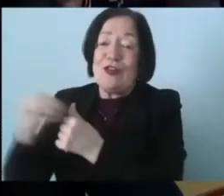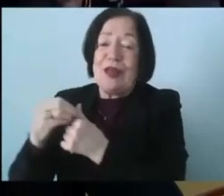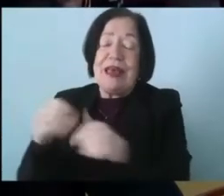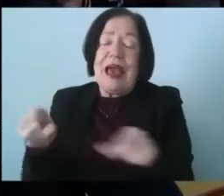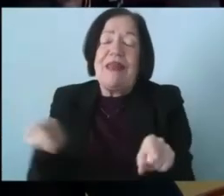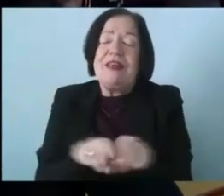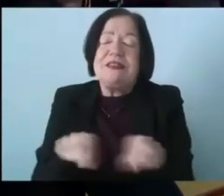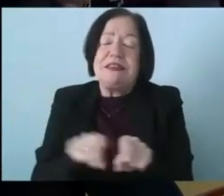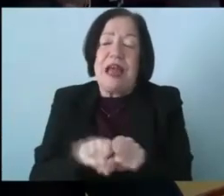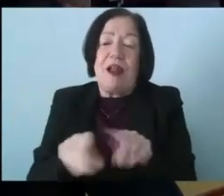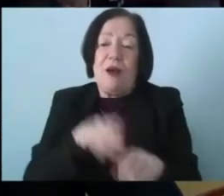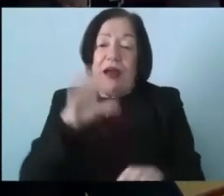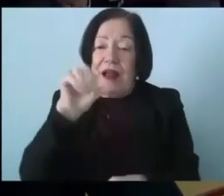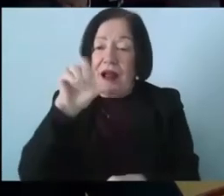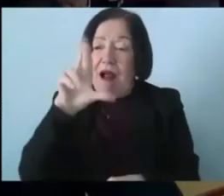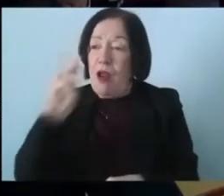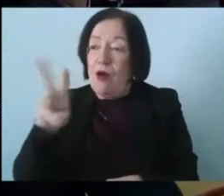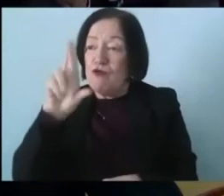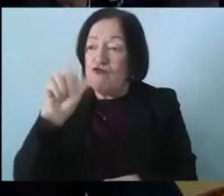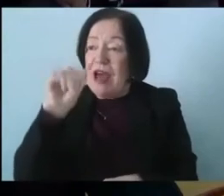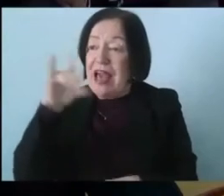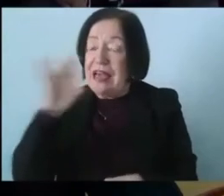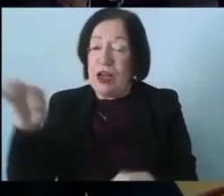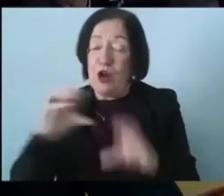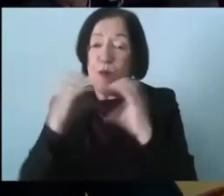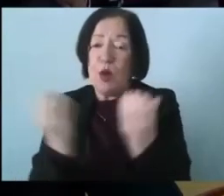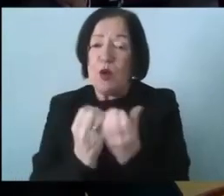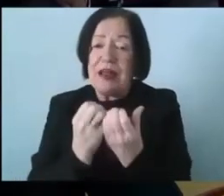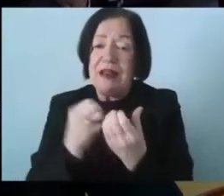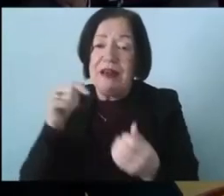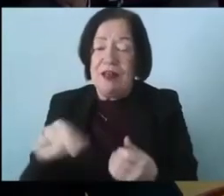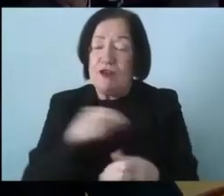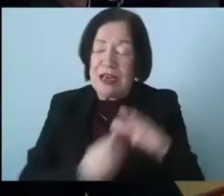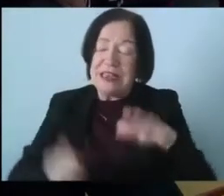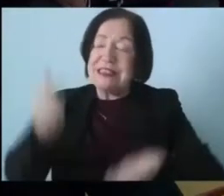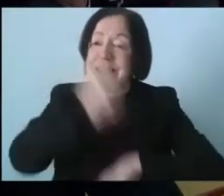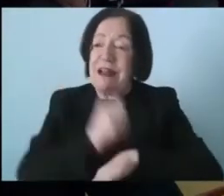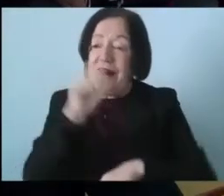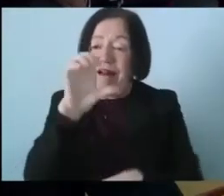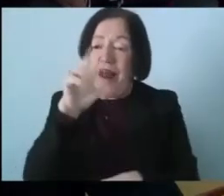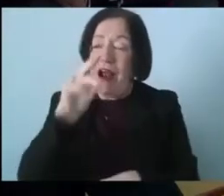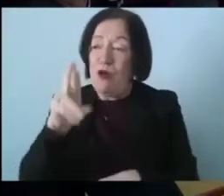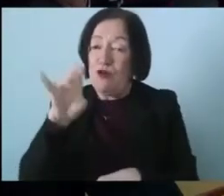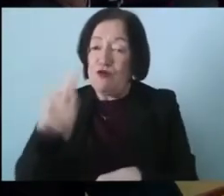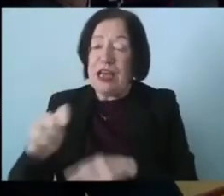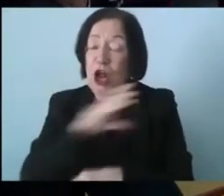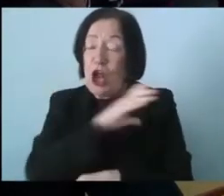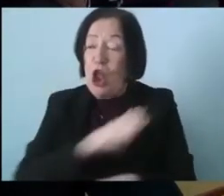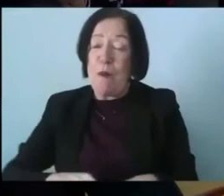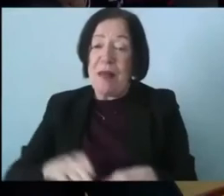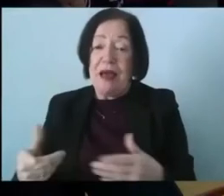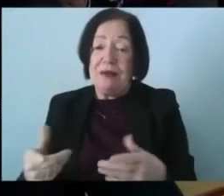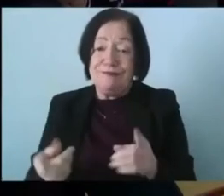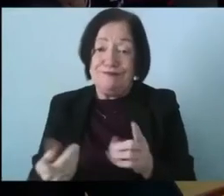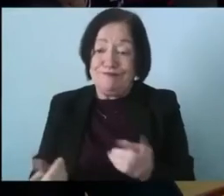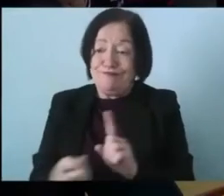um carlo with the rohingya community that we work with who have re-established the carlo quick club and become uh the